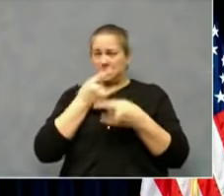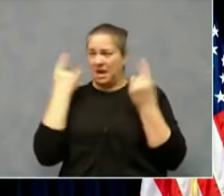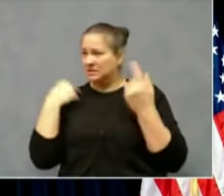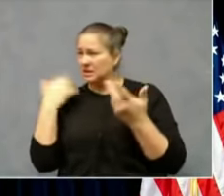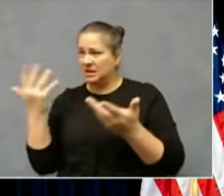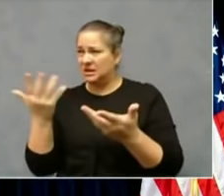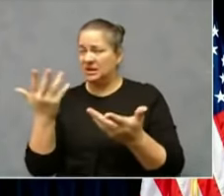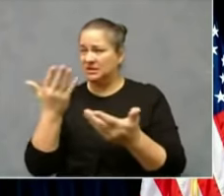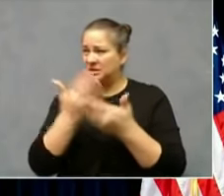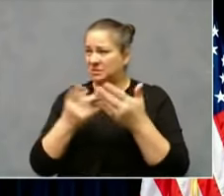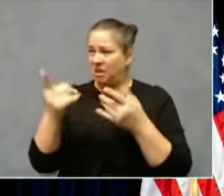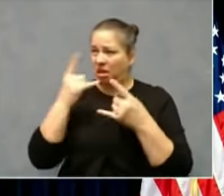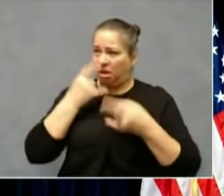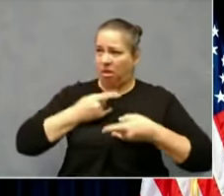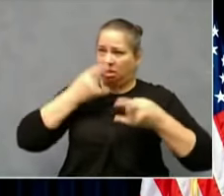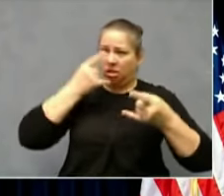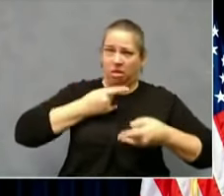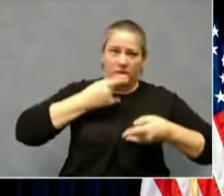aren't.